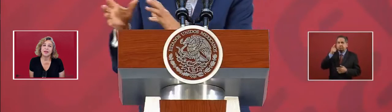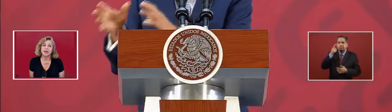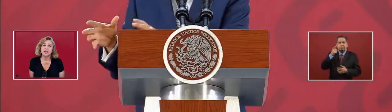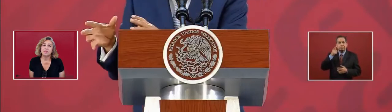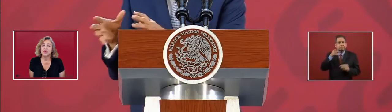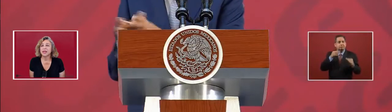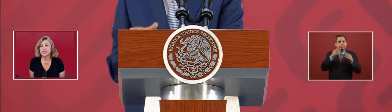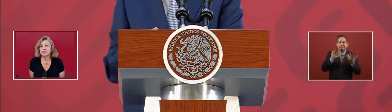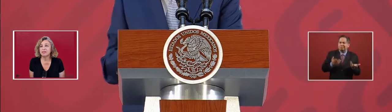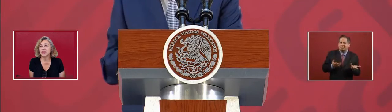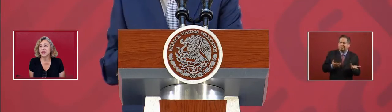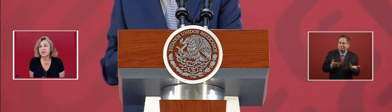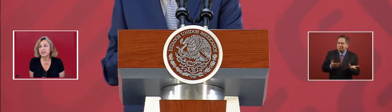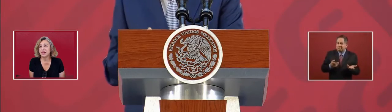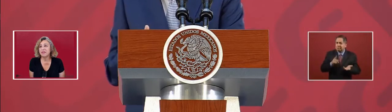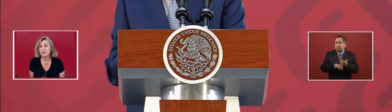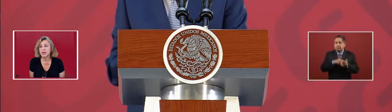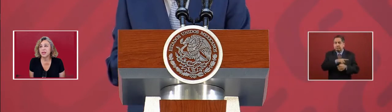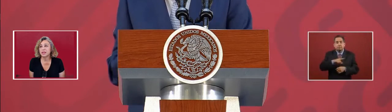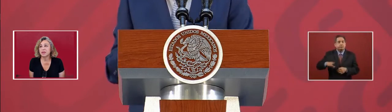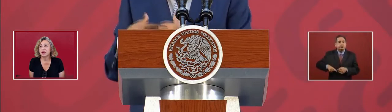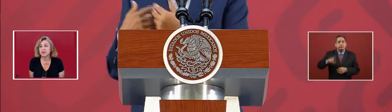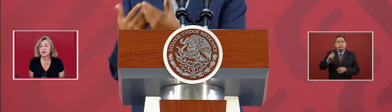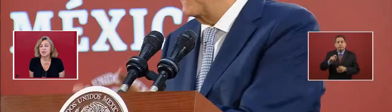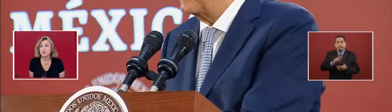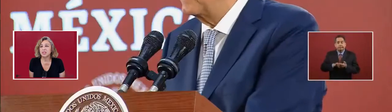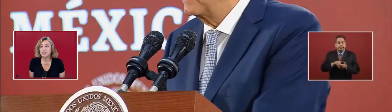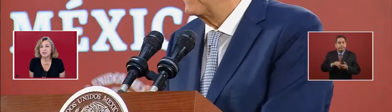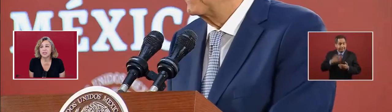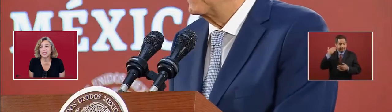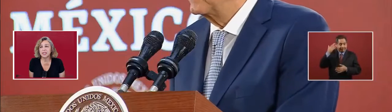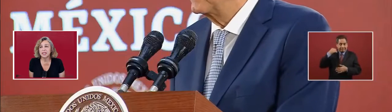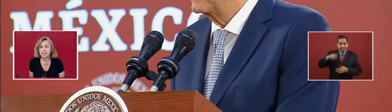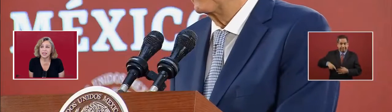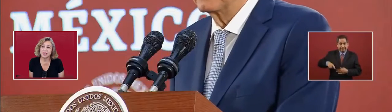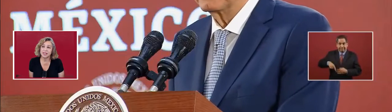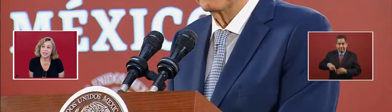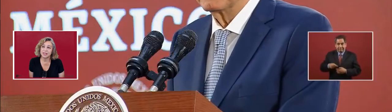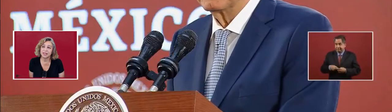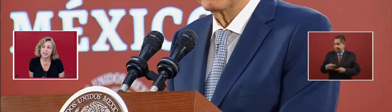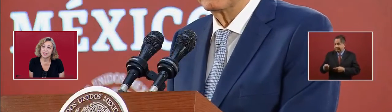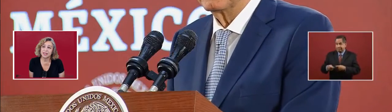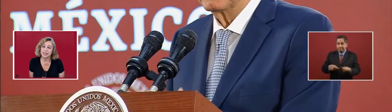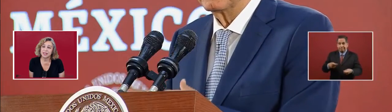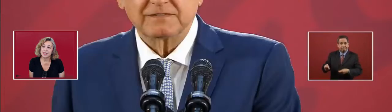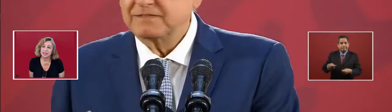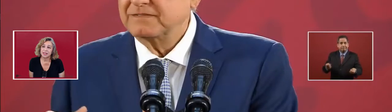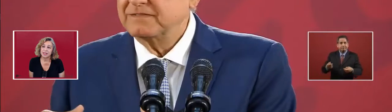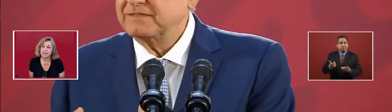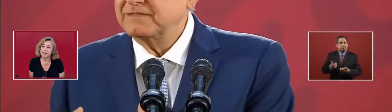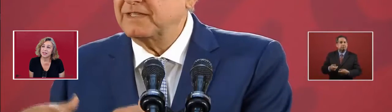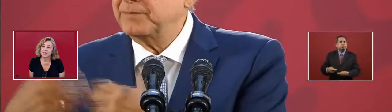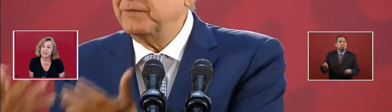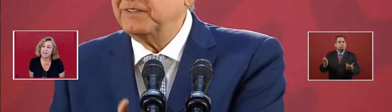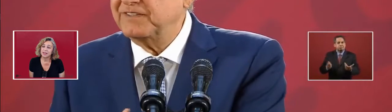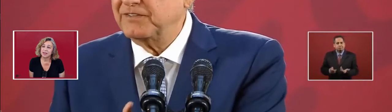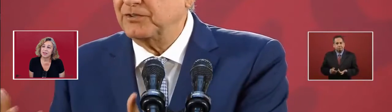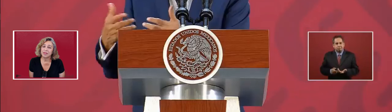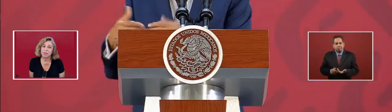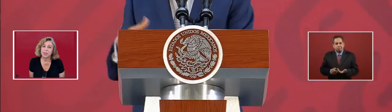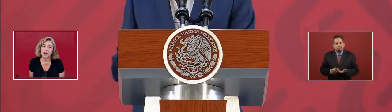because the function of the government was to facilitate the